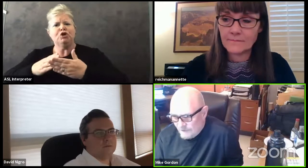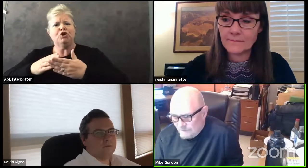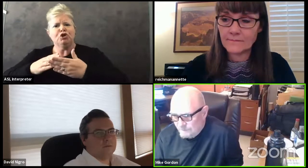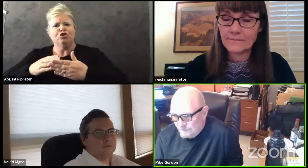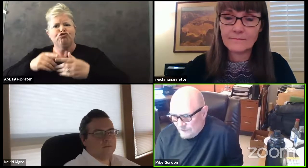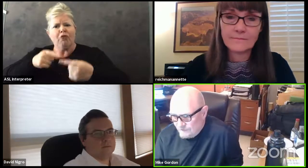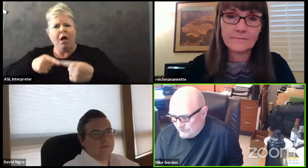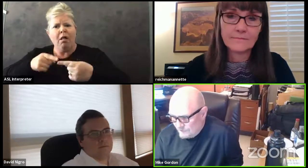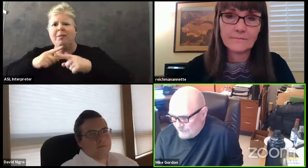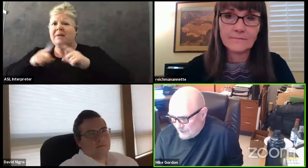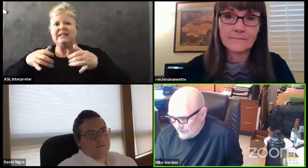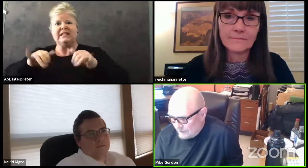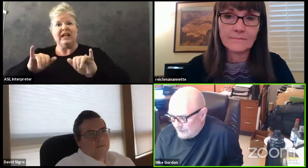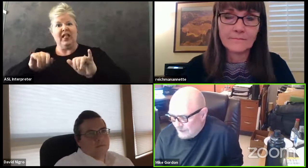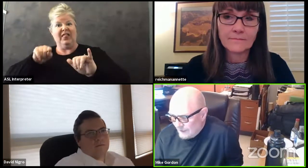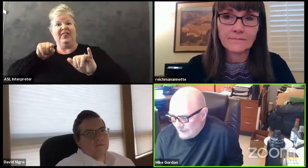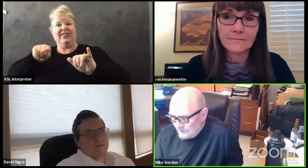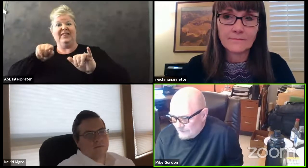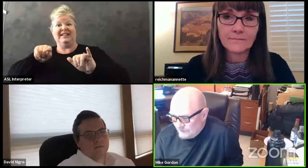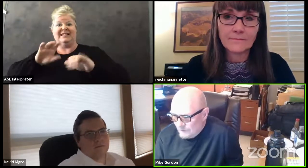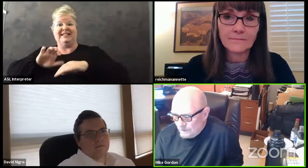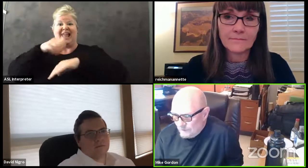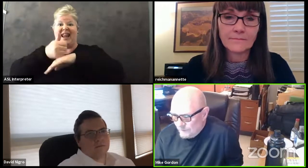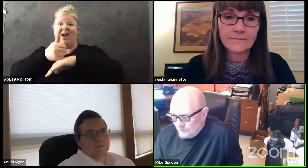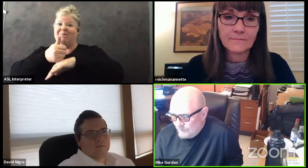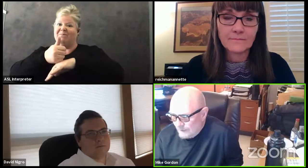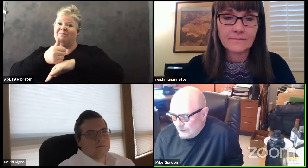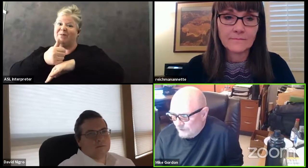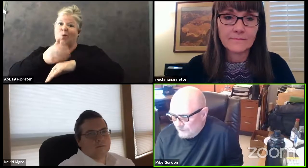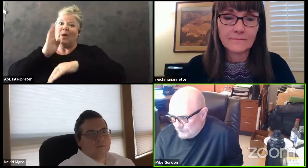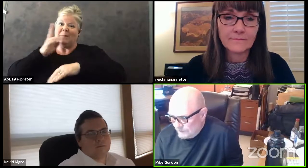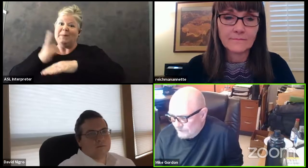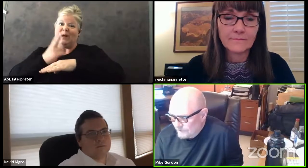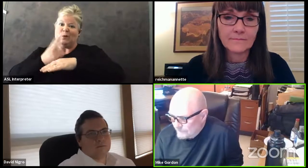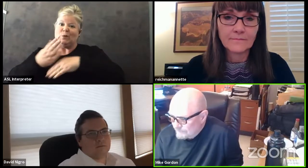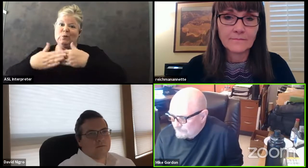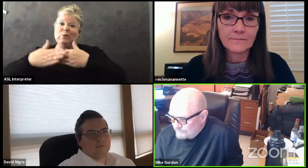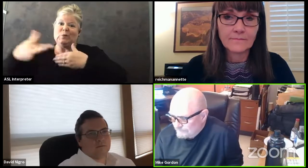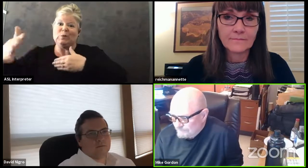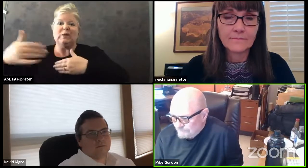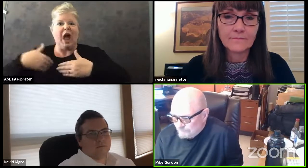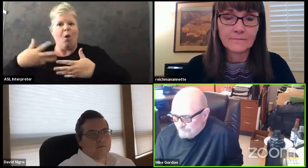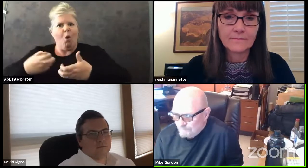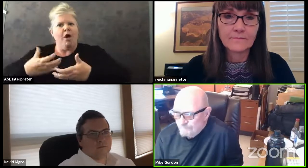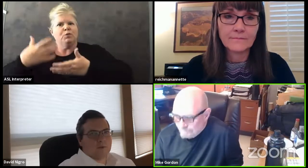format that's that's here to stay and i i hate to think we don't we might underutilize it